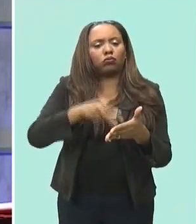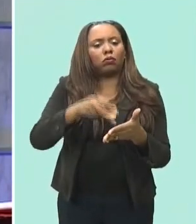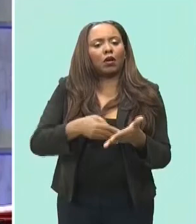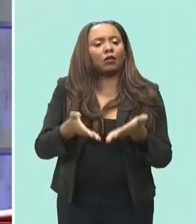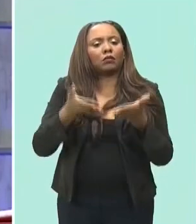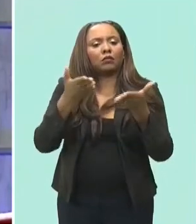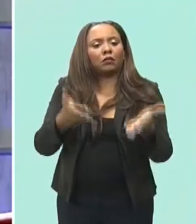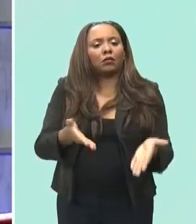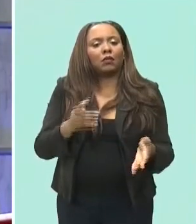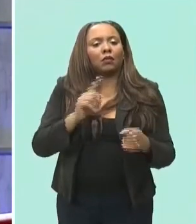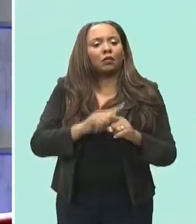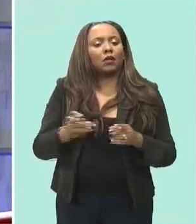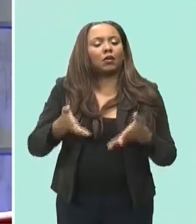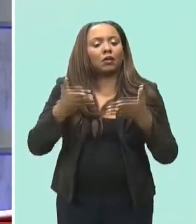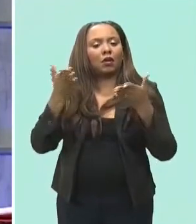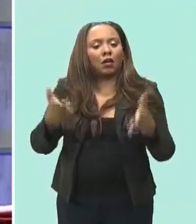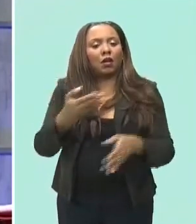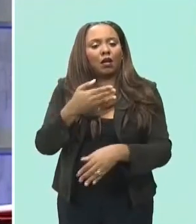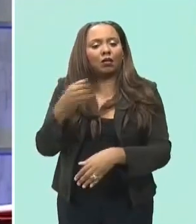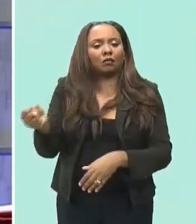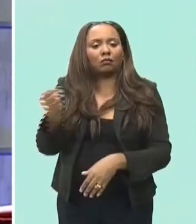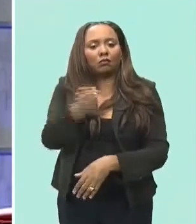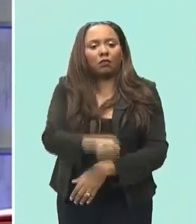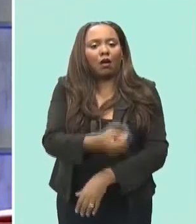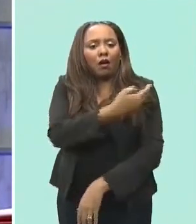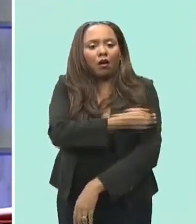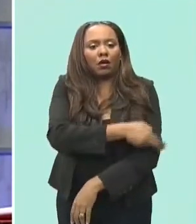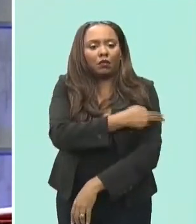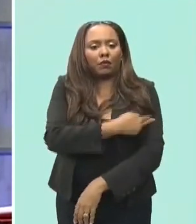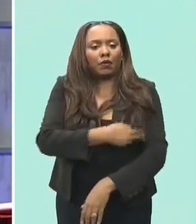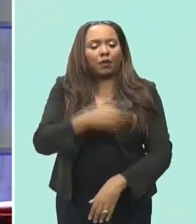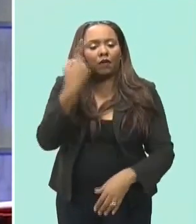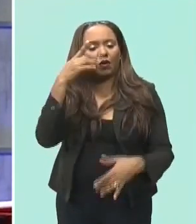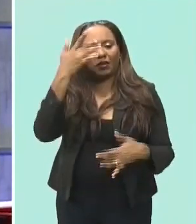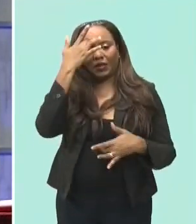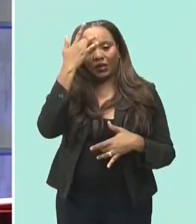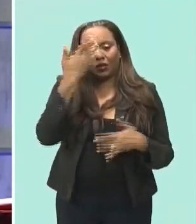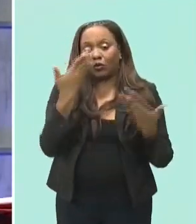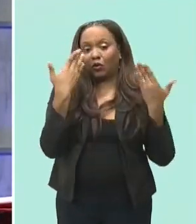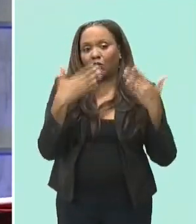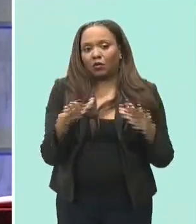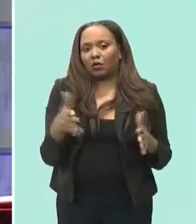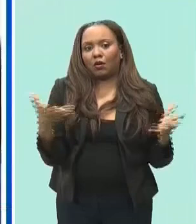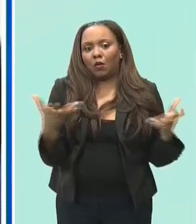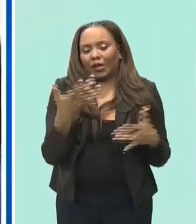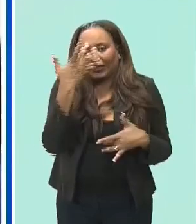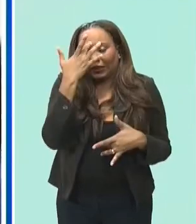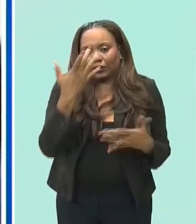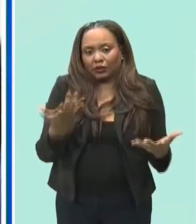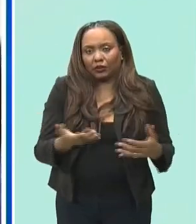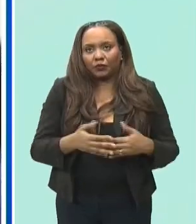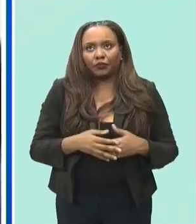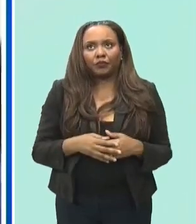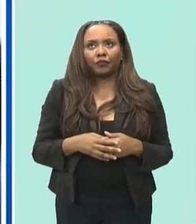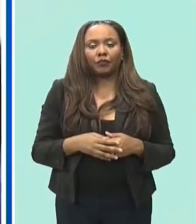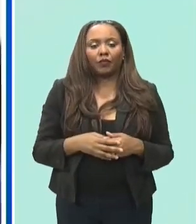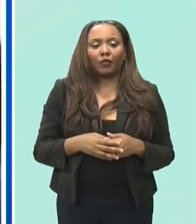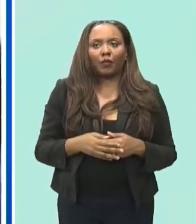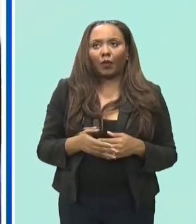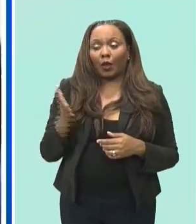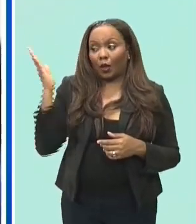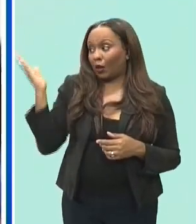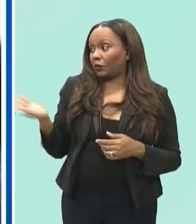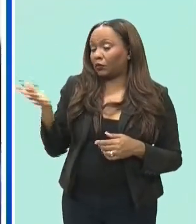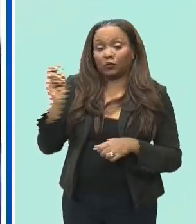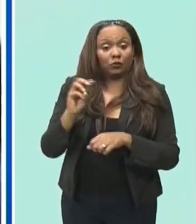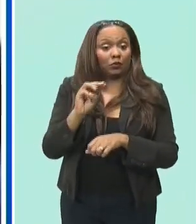admitted to the sinclair medical hospital being treated for an undisclosed ailment the port of spain south mp's case was